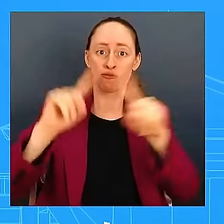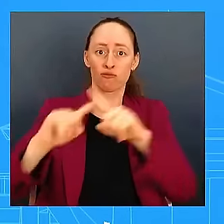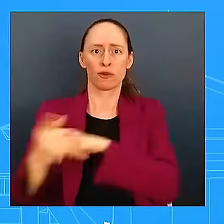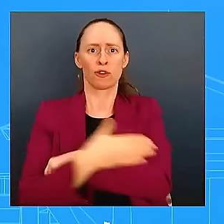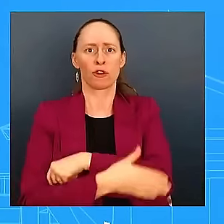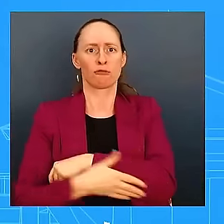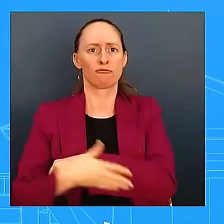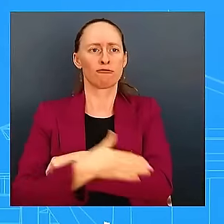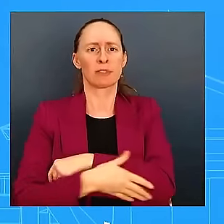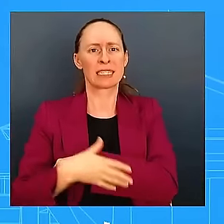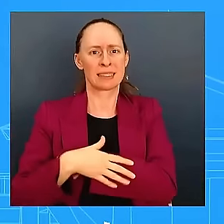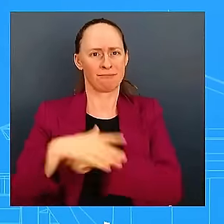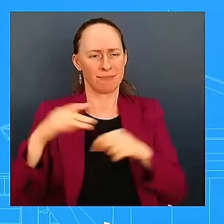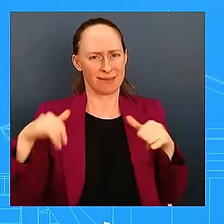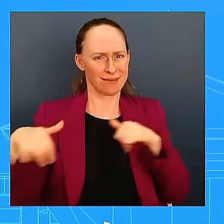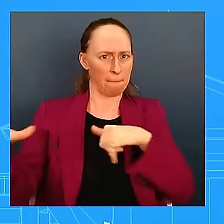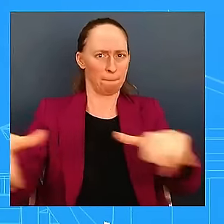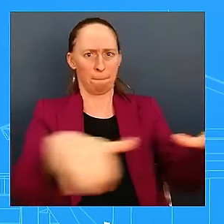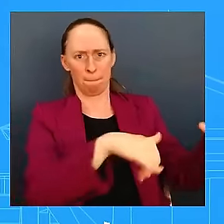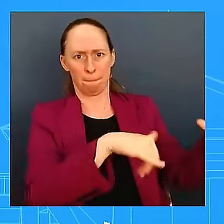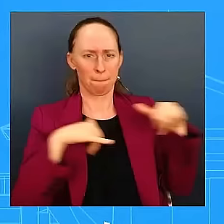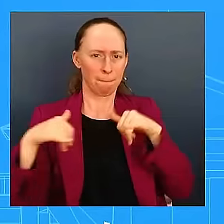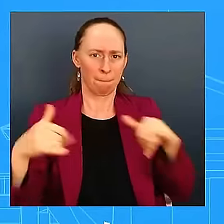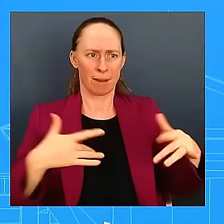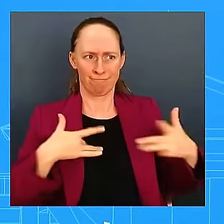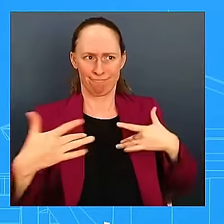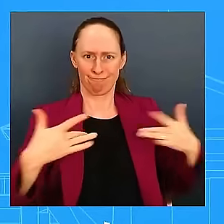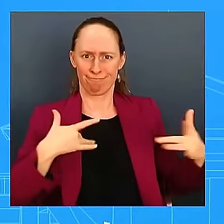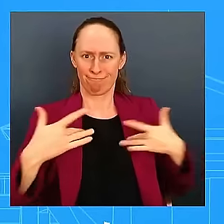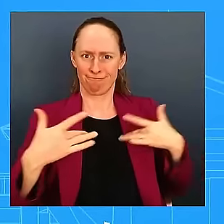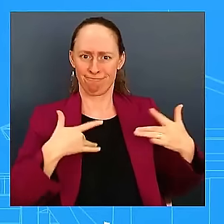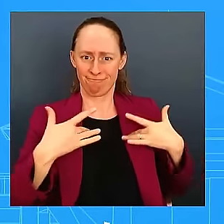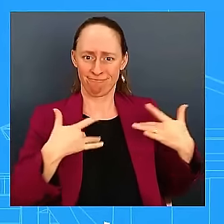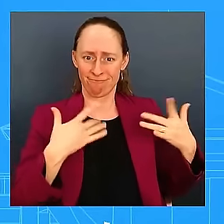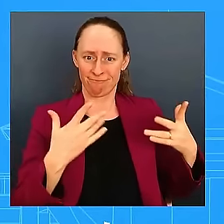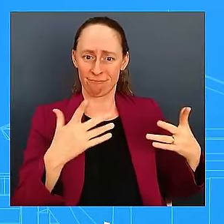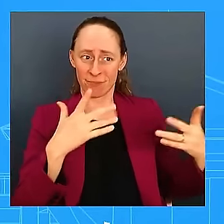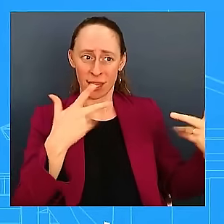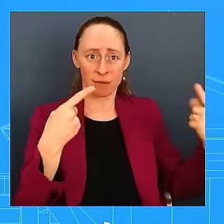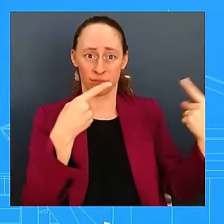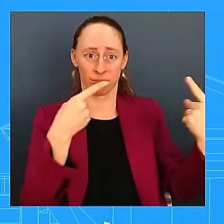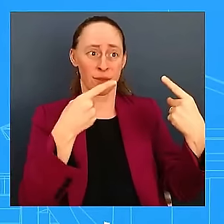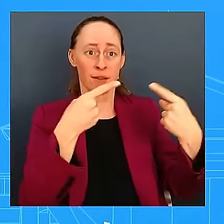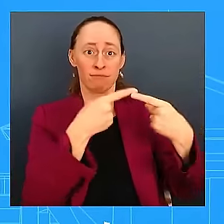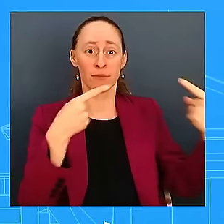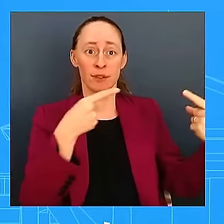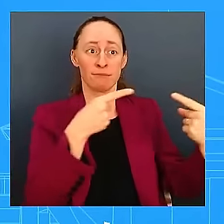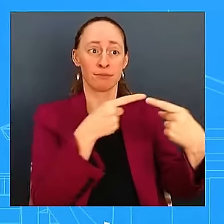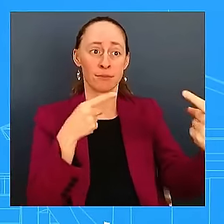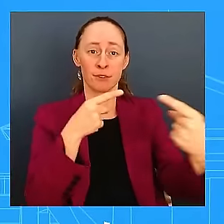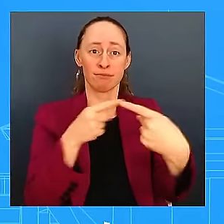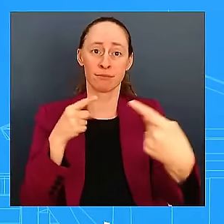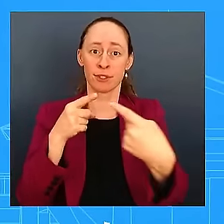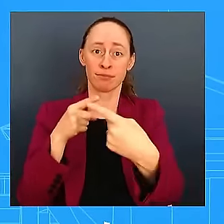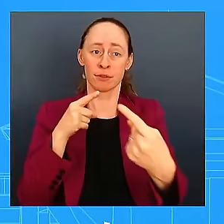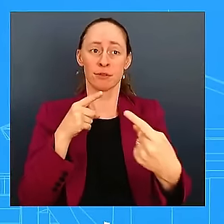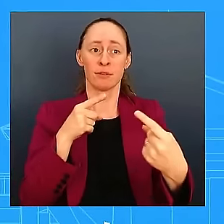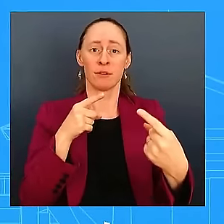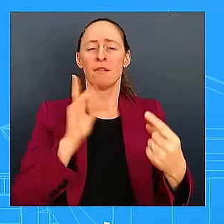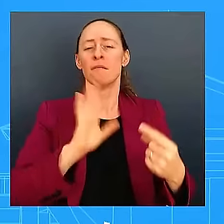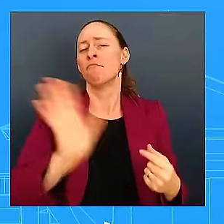need to stop. We need to get to a ceasefire. And so that is what we're trying to get to here.